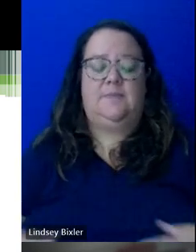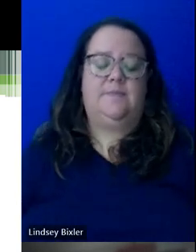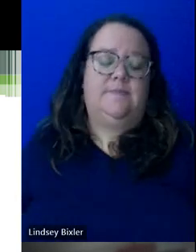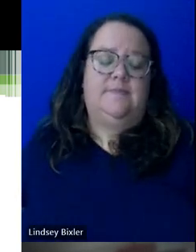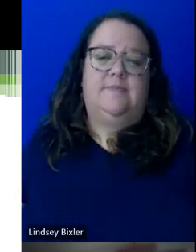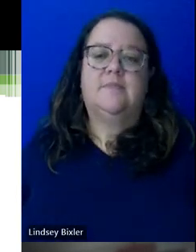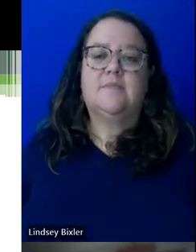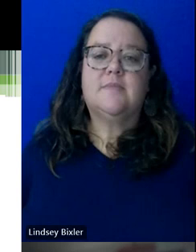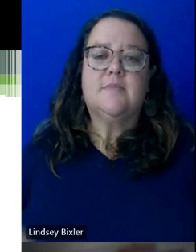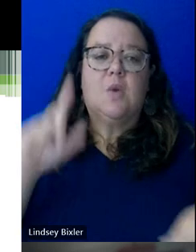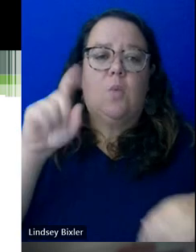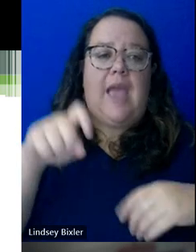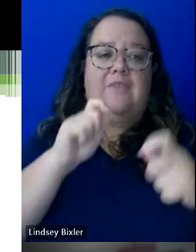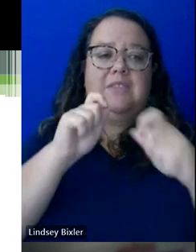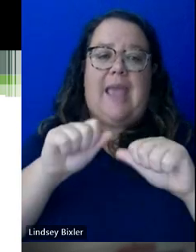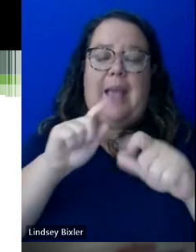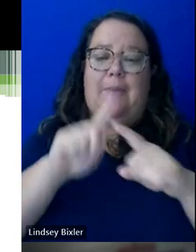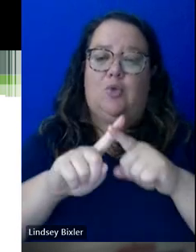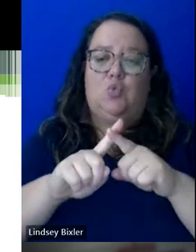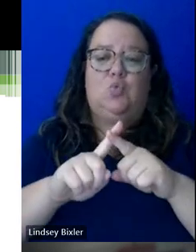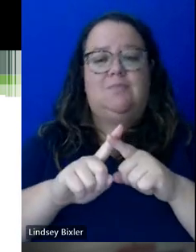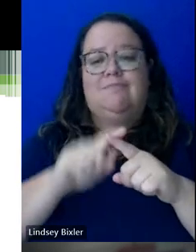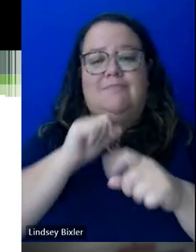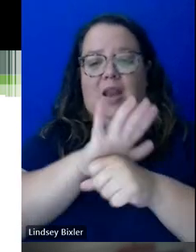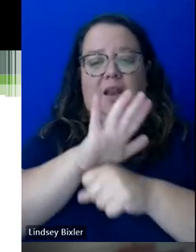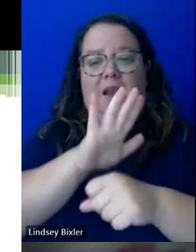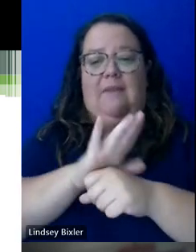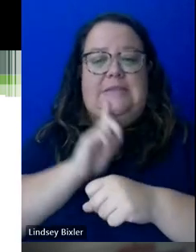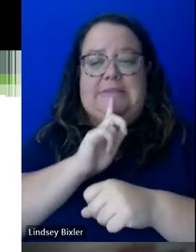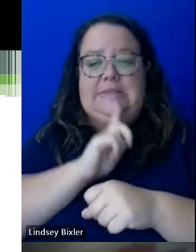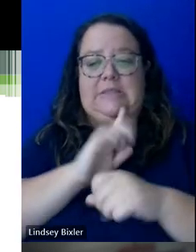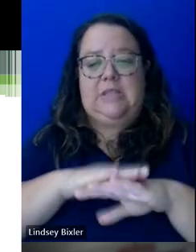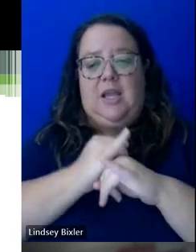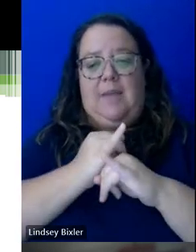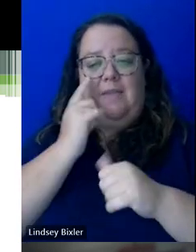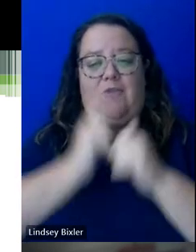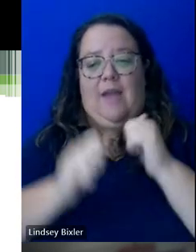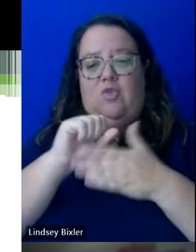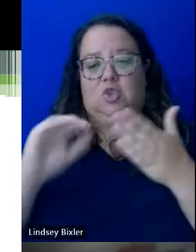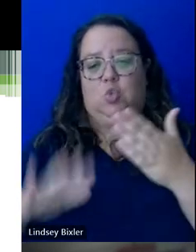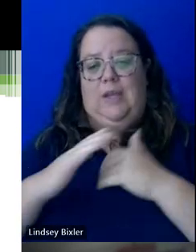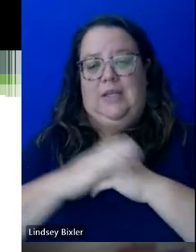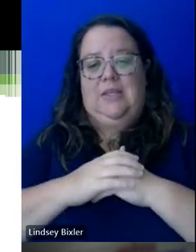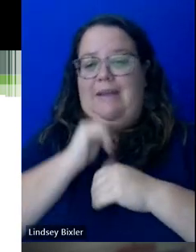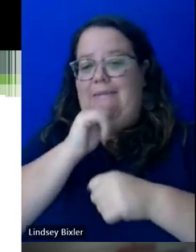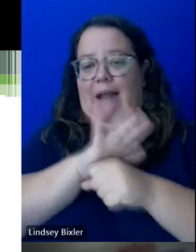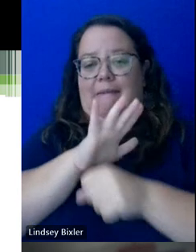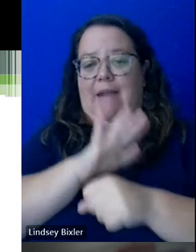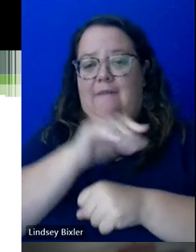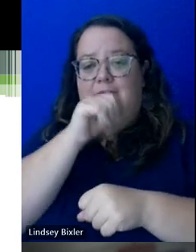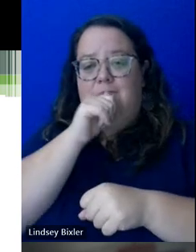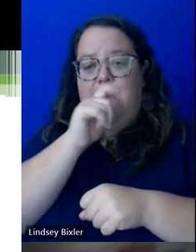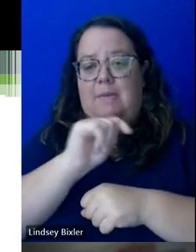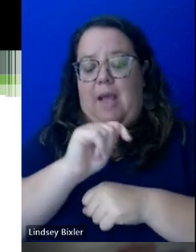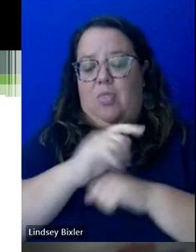you know, there's just not enough singles on campus for every student. there's not enough private bathrooms. And